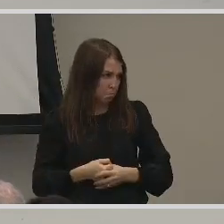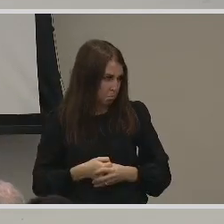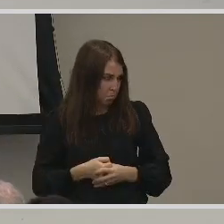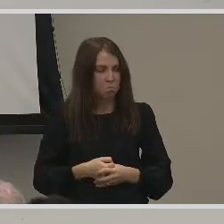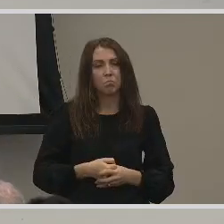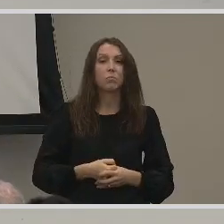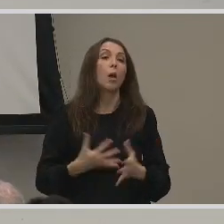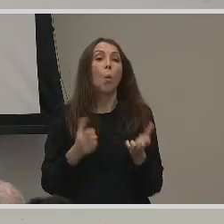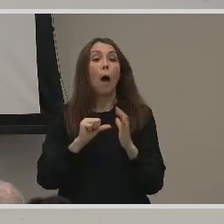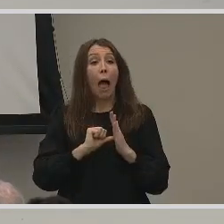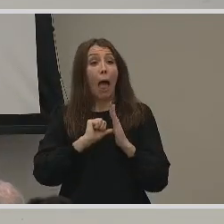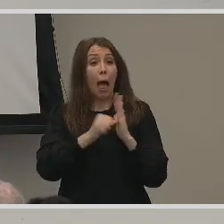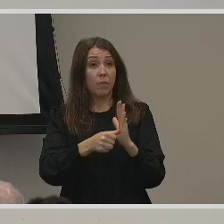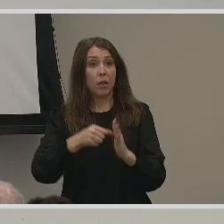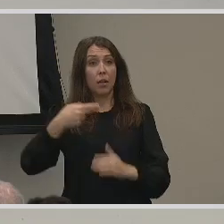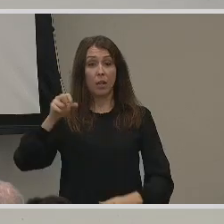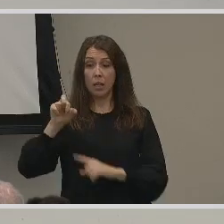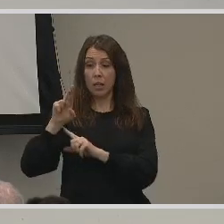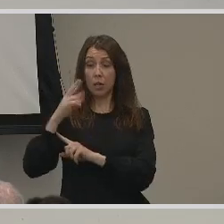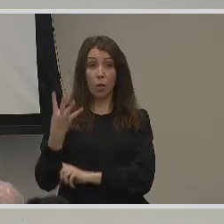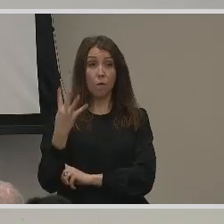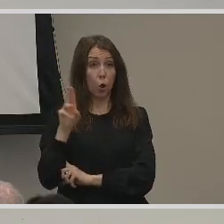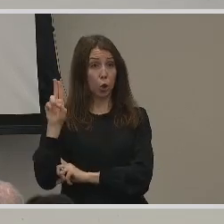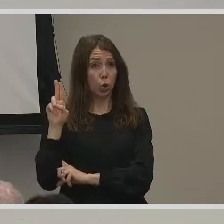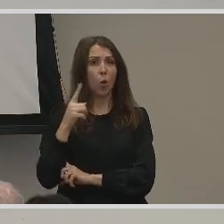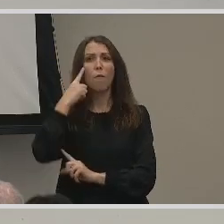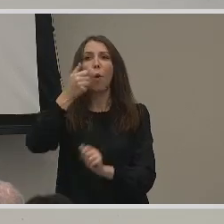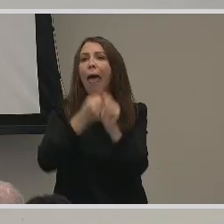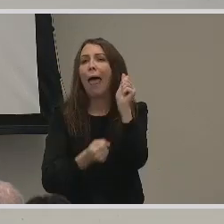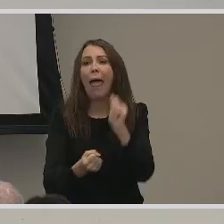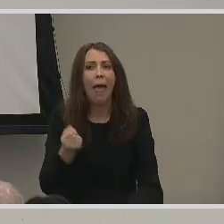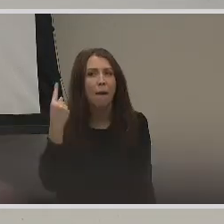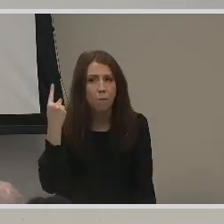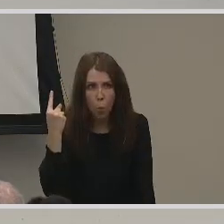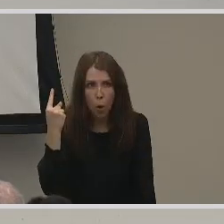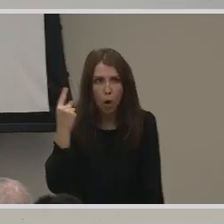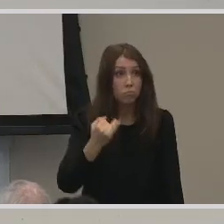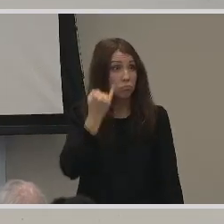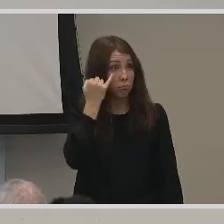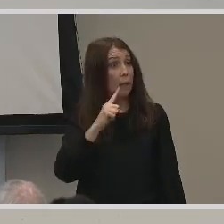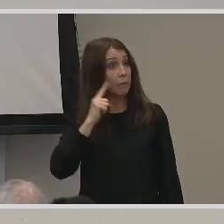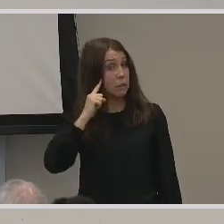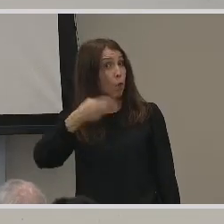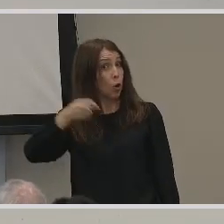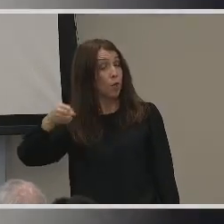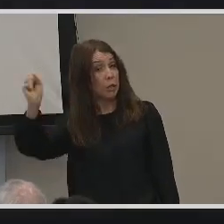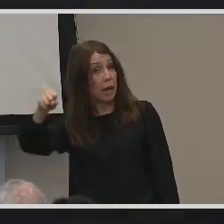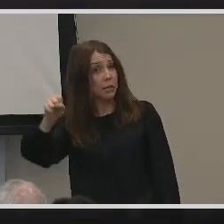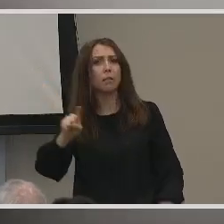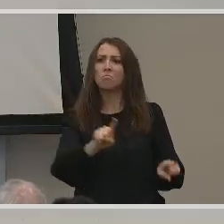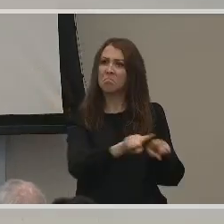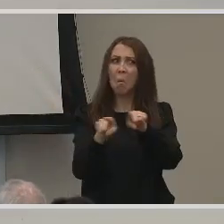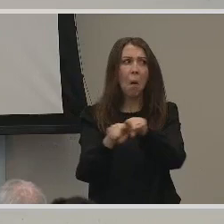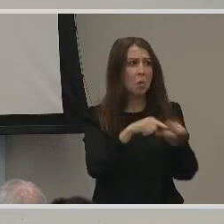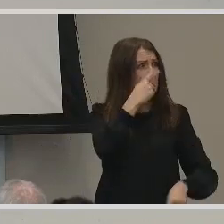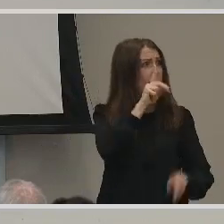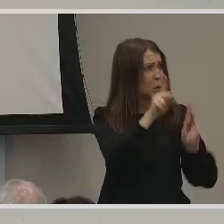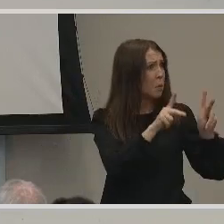I'd like to emphasize that Here For You can be for anybody. Those that are deaf and hard of hearing, but also hearing alike.